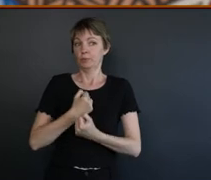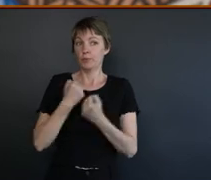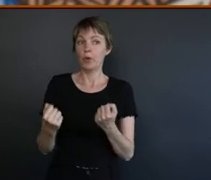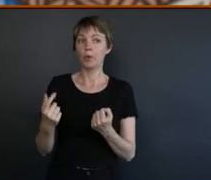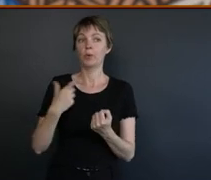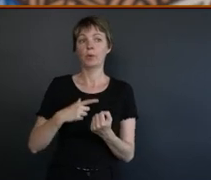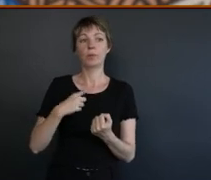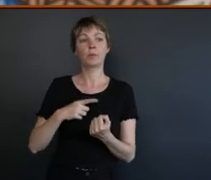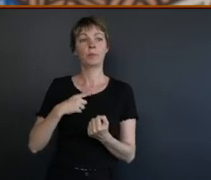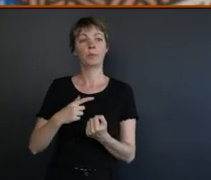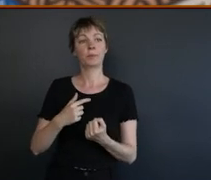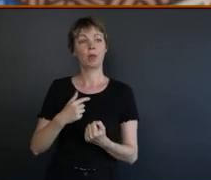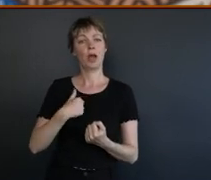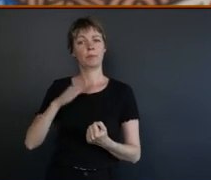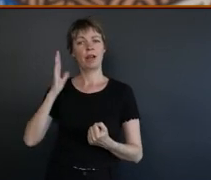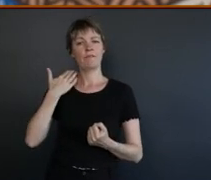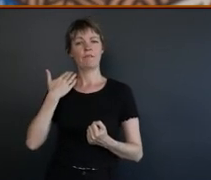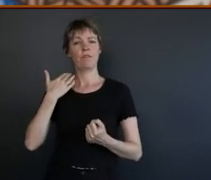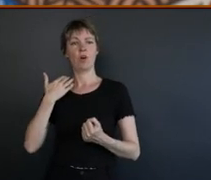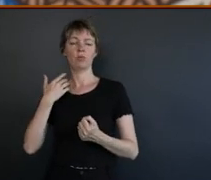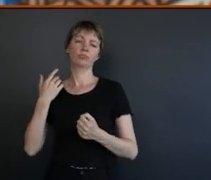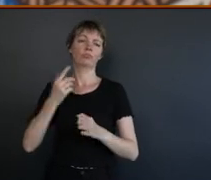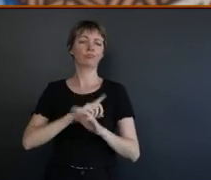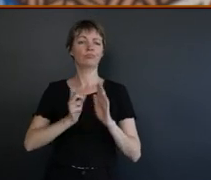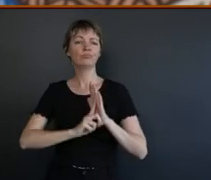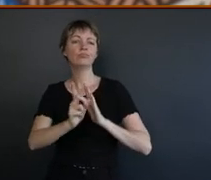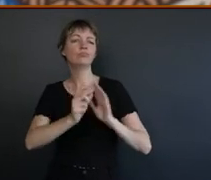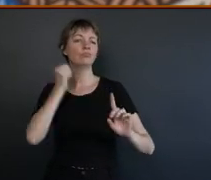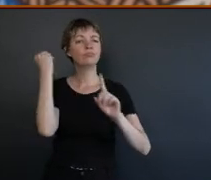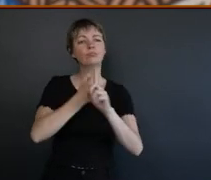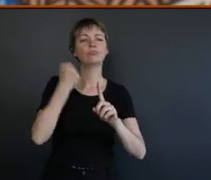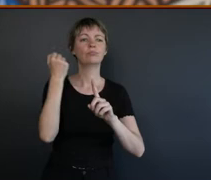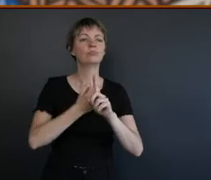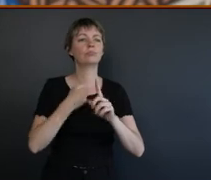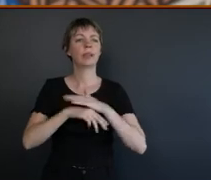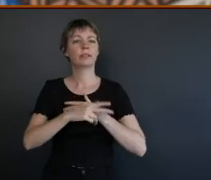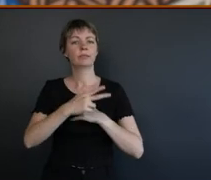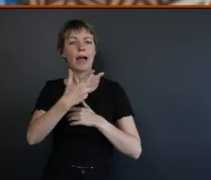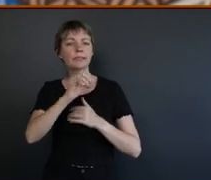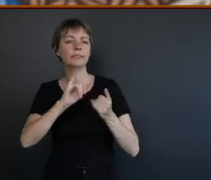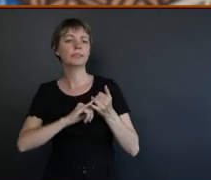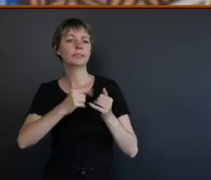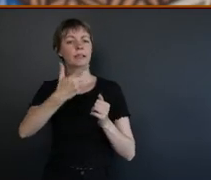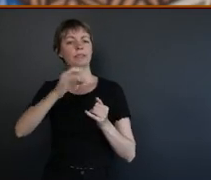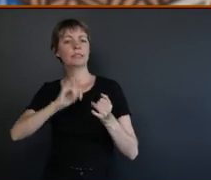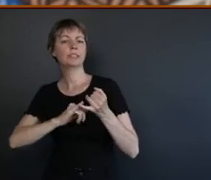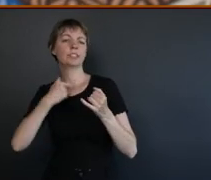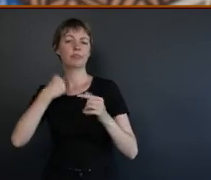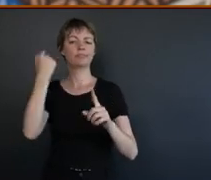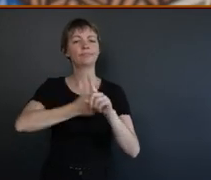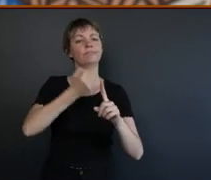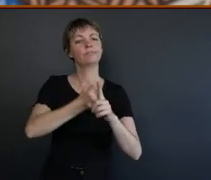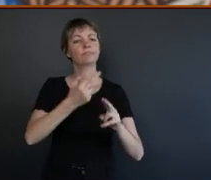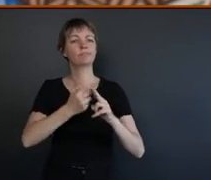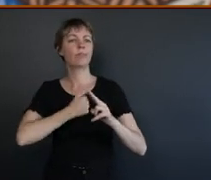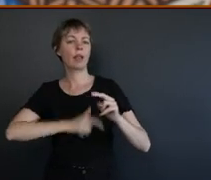a writer back in the 80s to 70s for my land. And